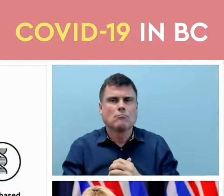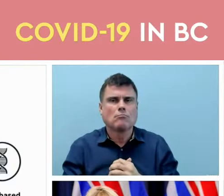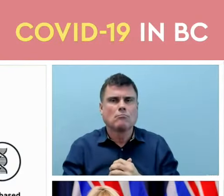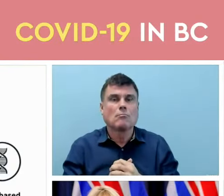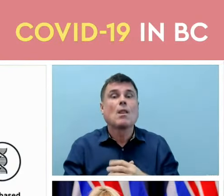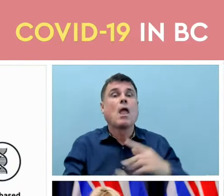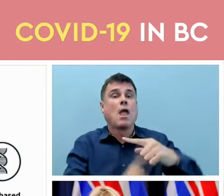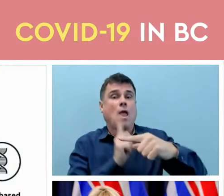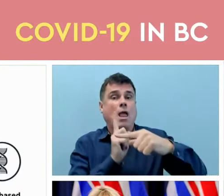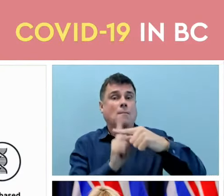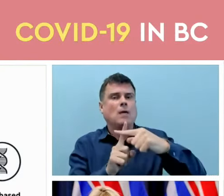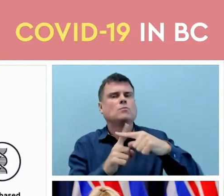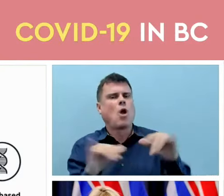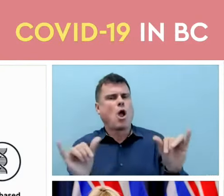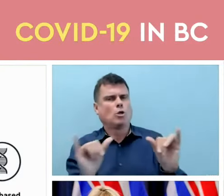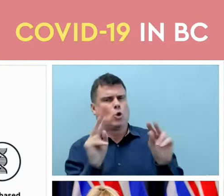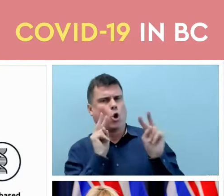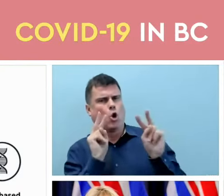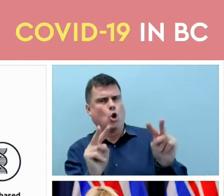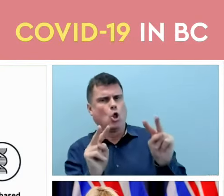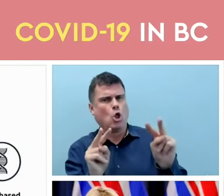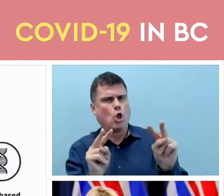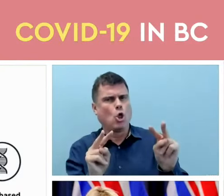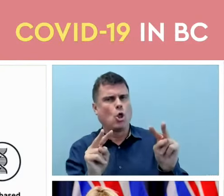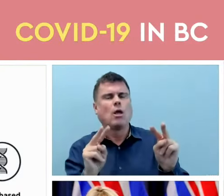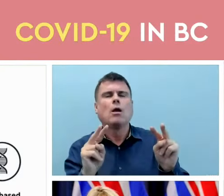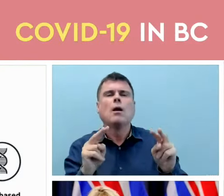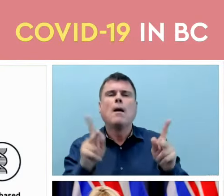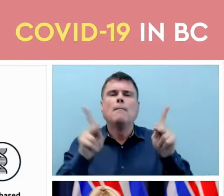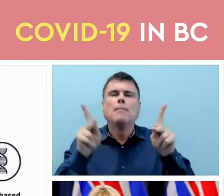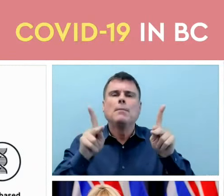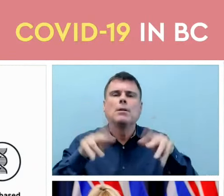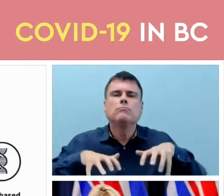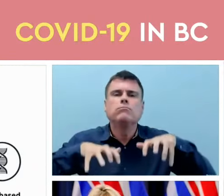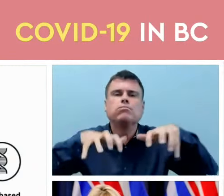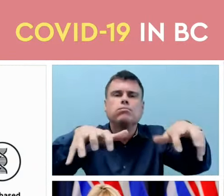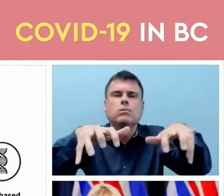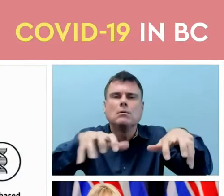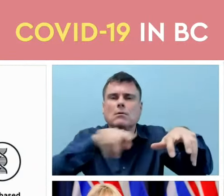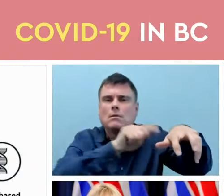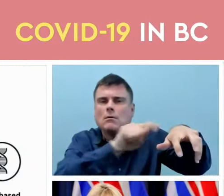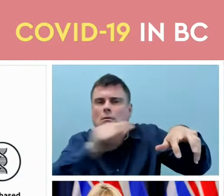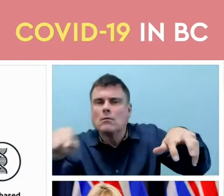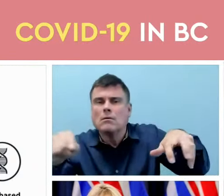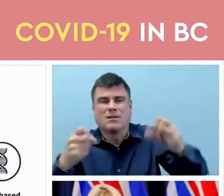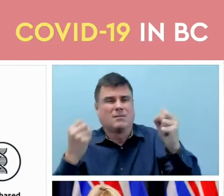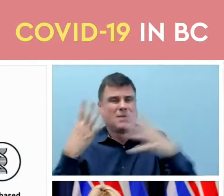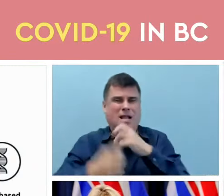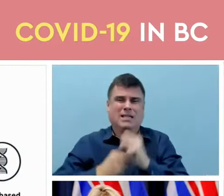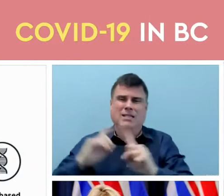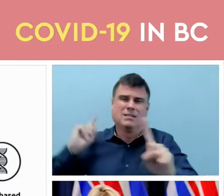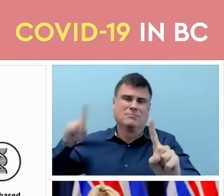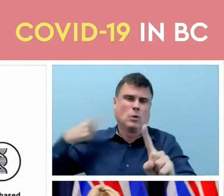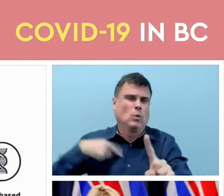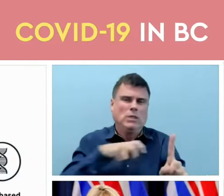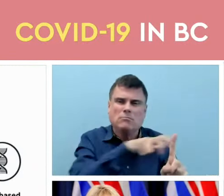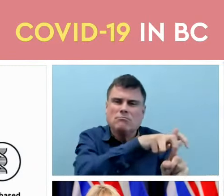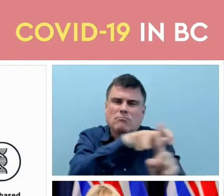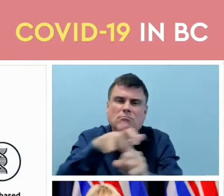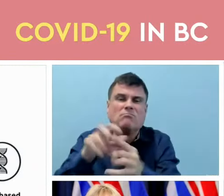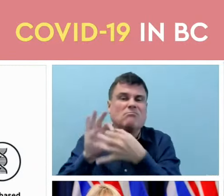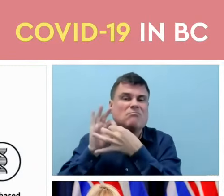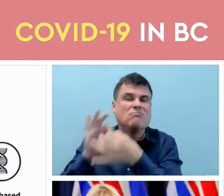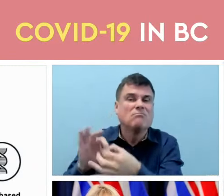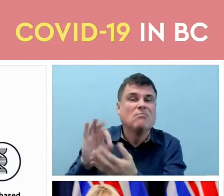population what we call sentinel surveillance. We've had this in place for many years for influenza and we're integrating COVID into that